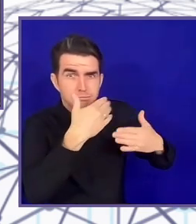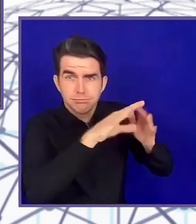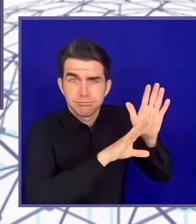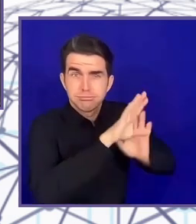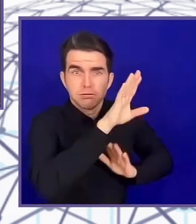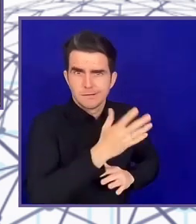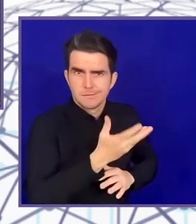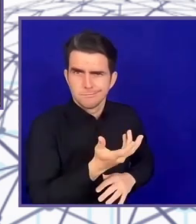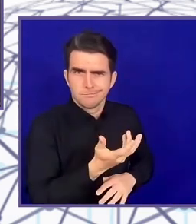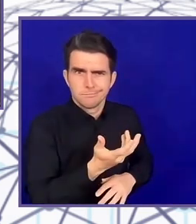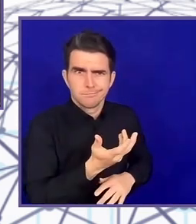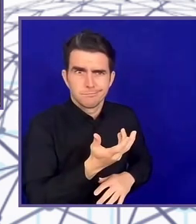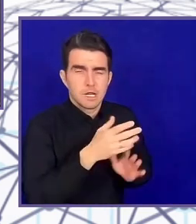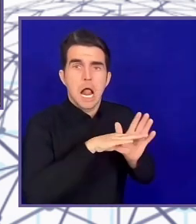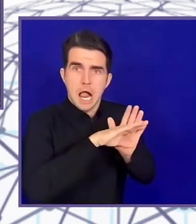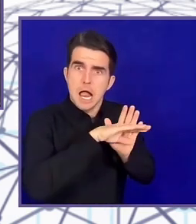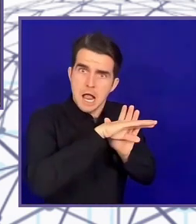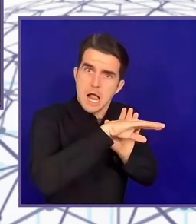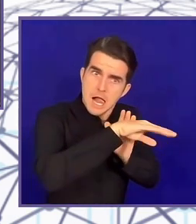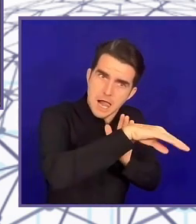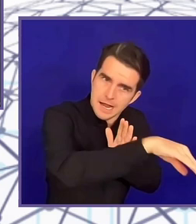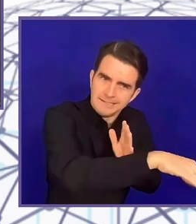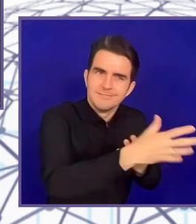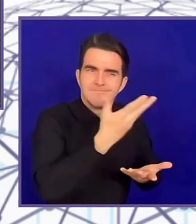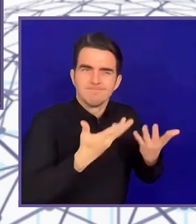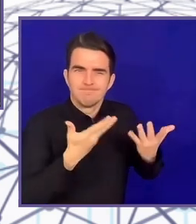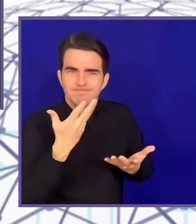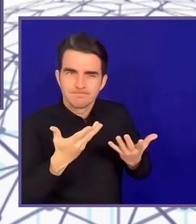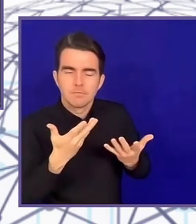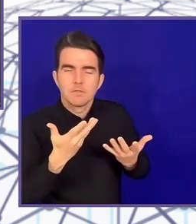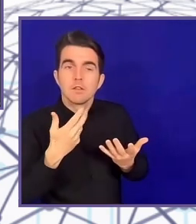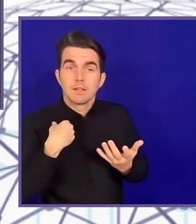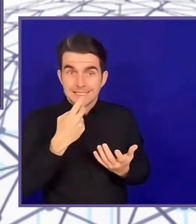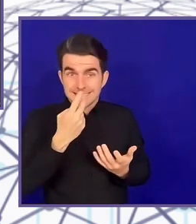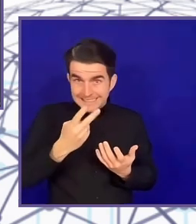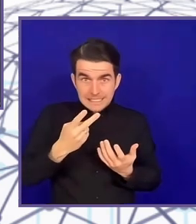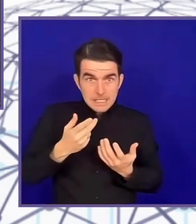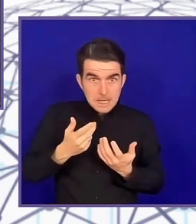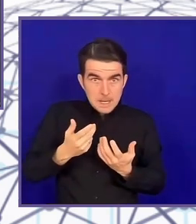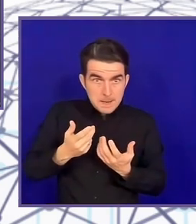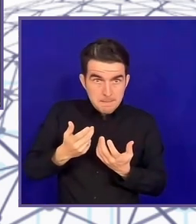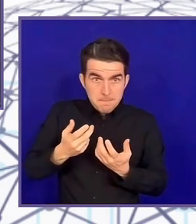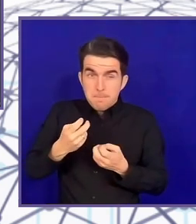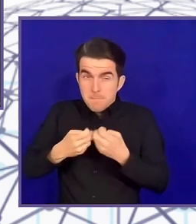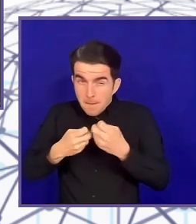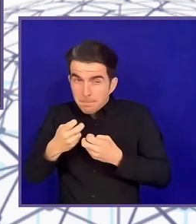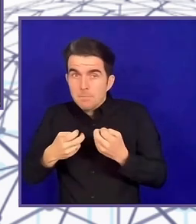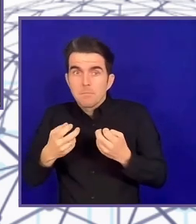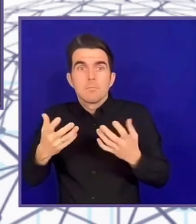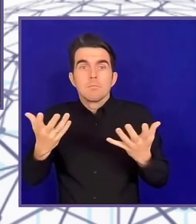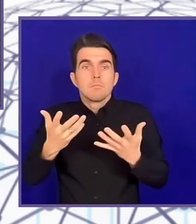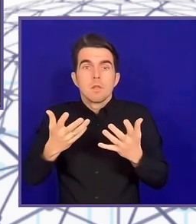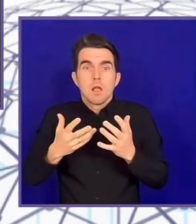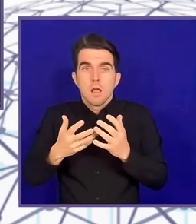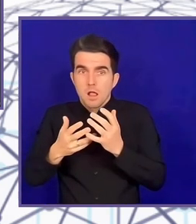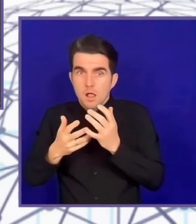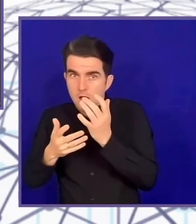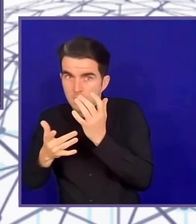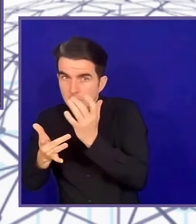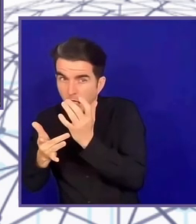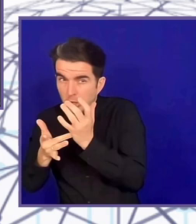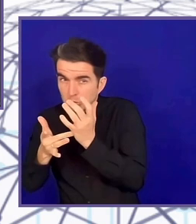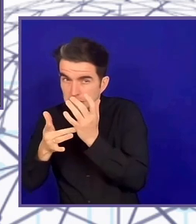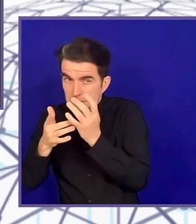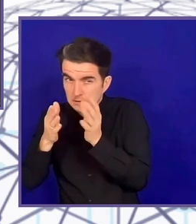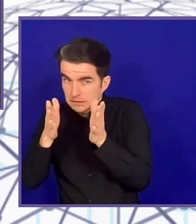have what we call a graveyard of AT. I use it for the short time that you gave me. Thank you very much. And once it's messed up,